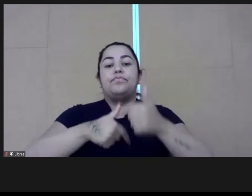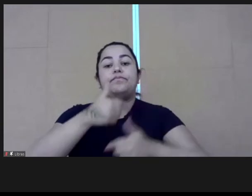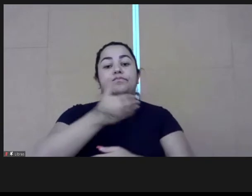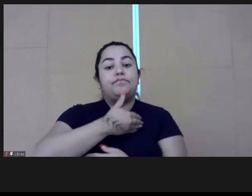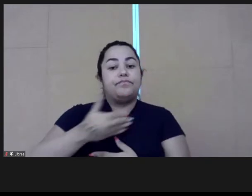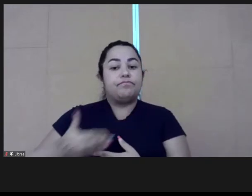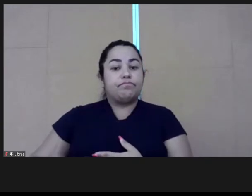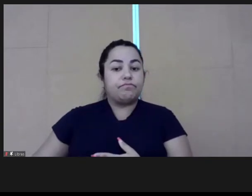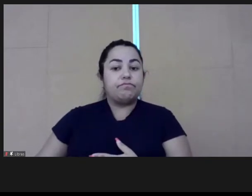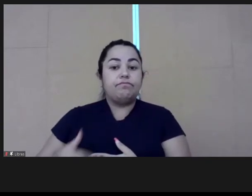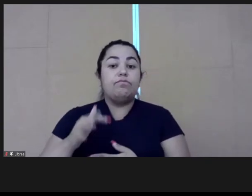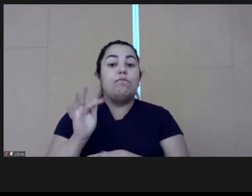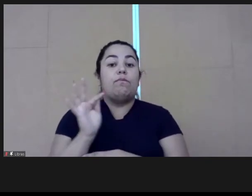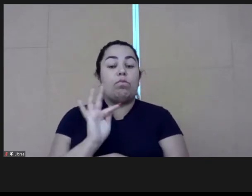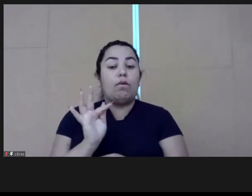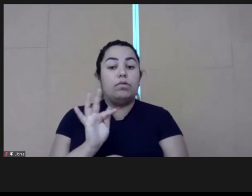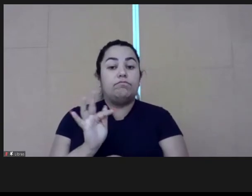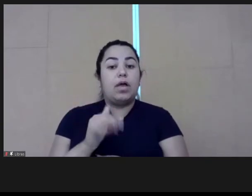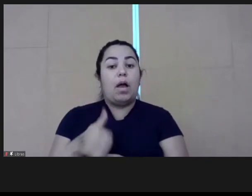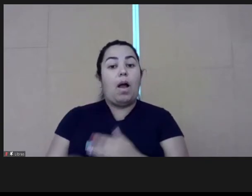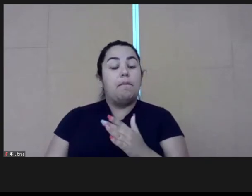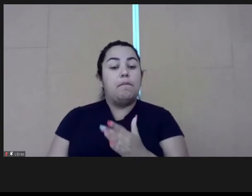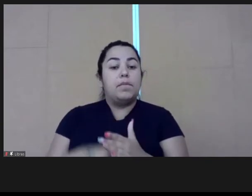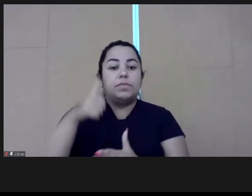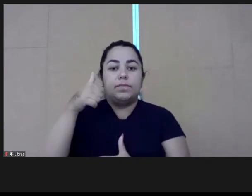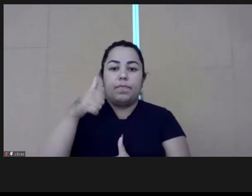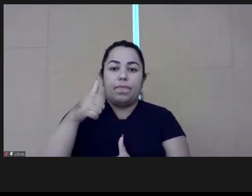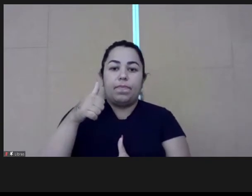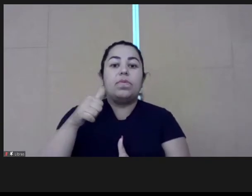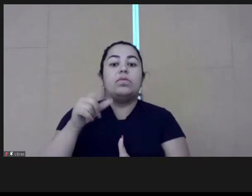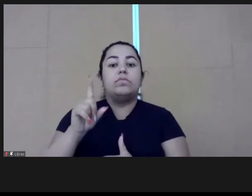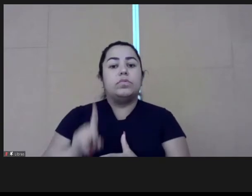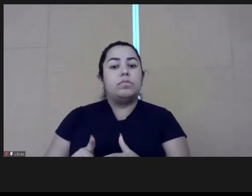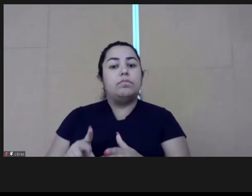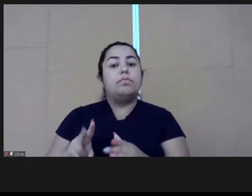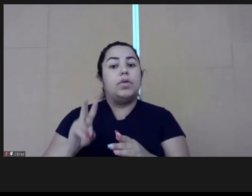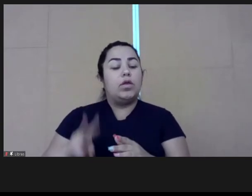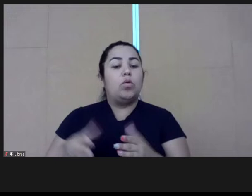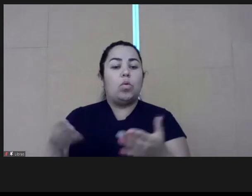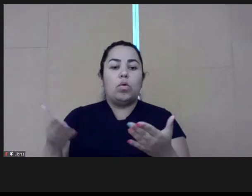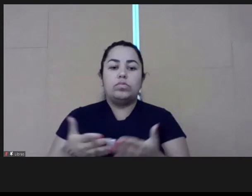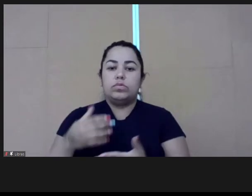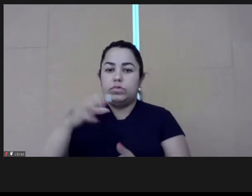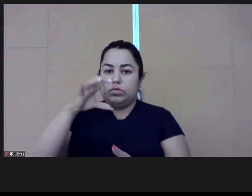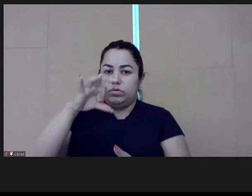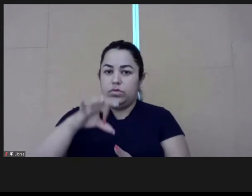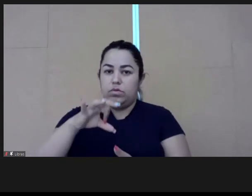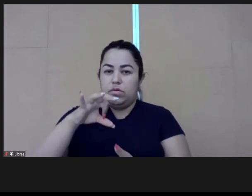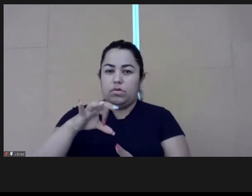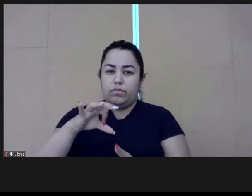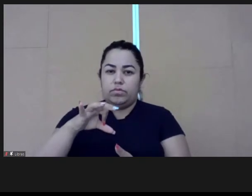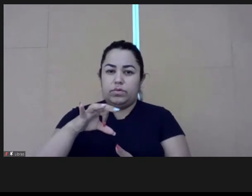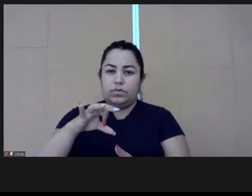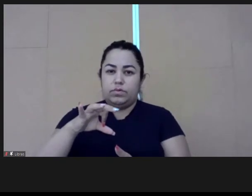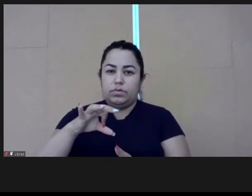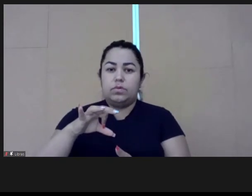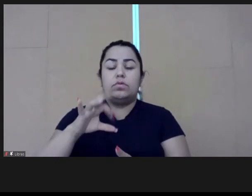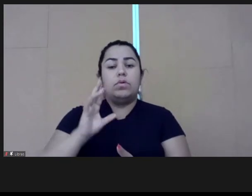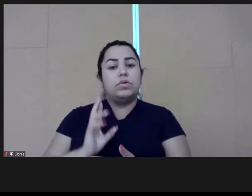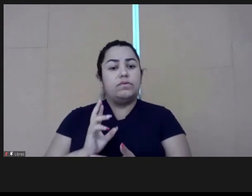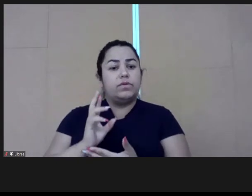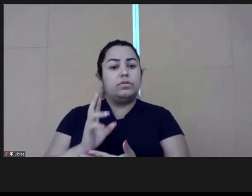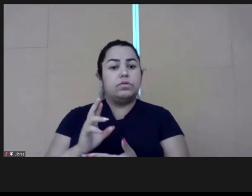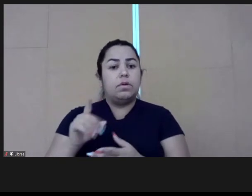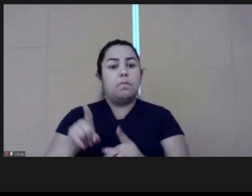this work of leadership in the federal government because the first time we had a formal proposal and nowadays we have